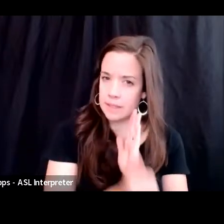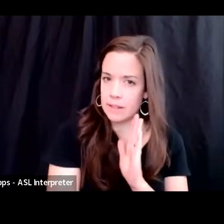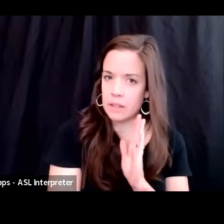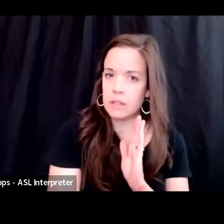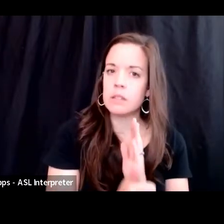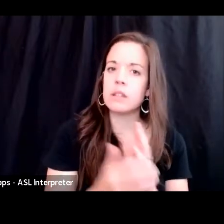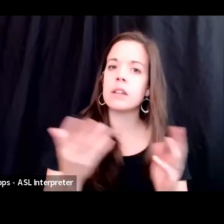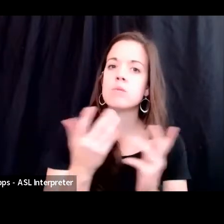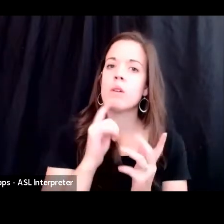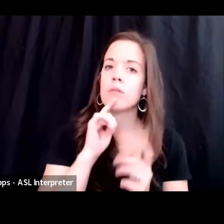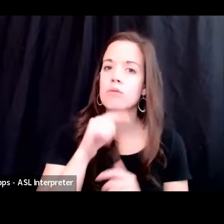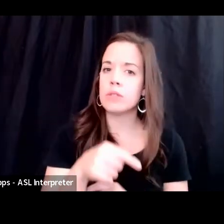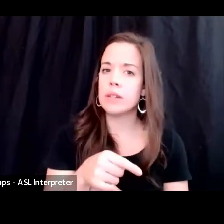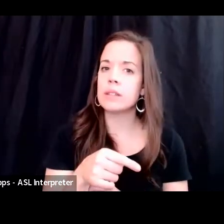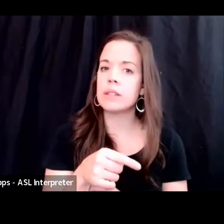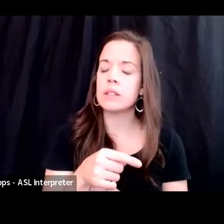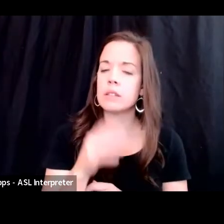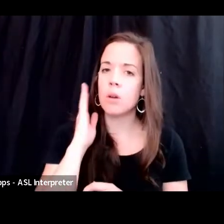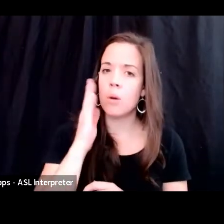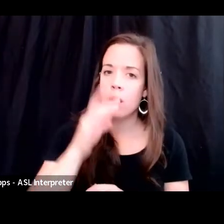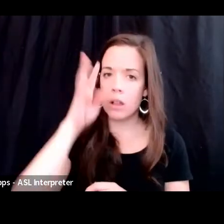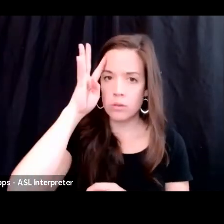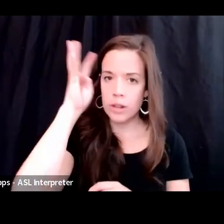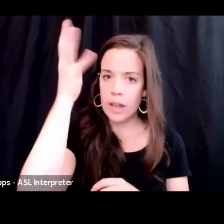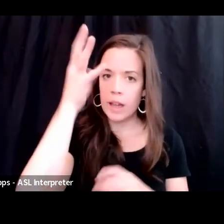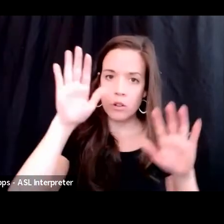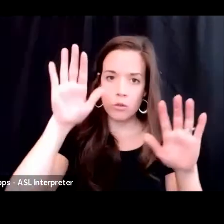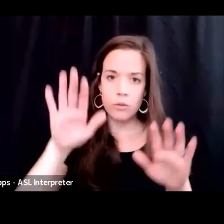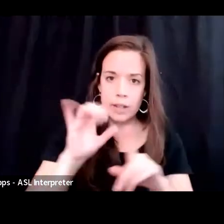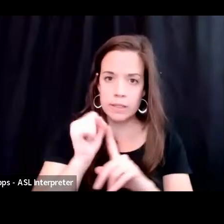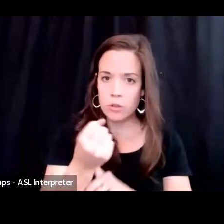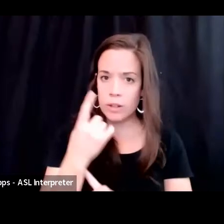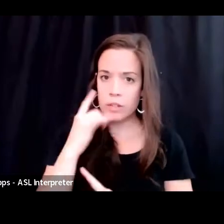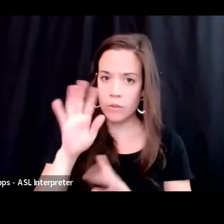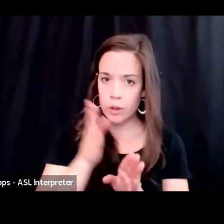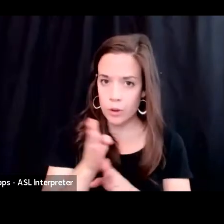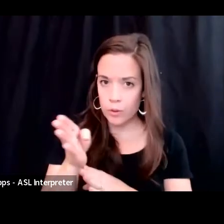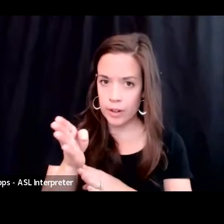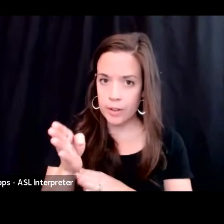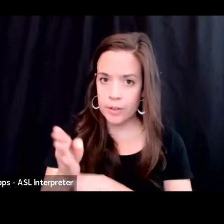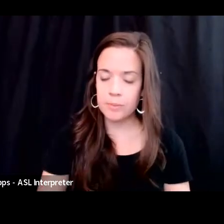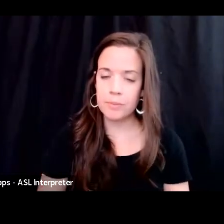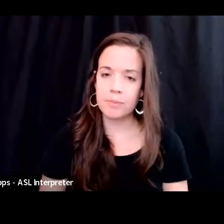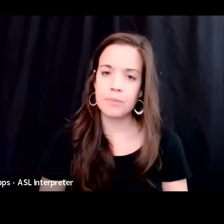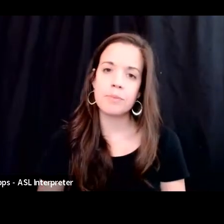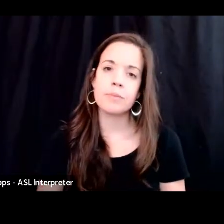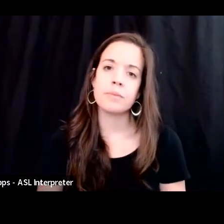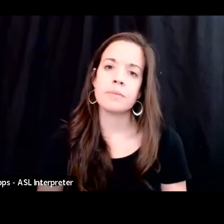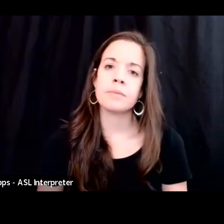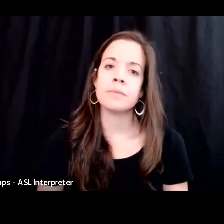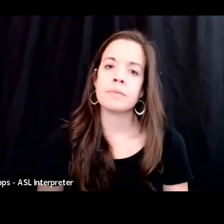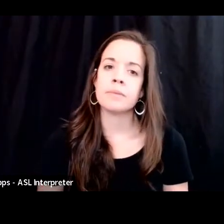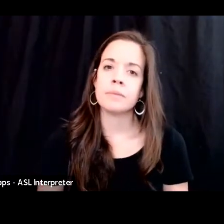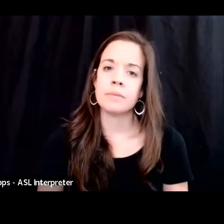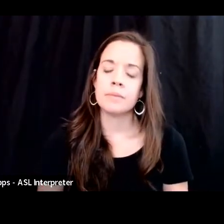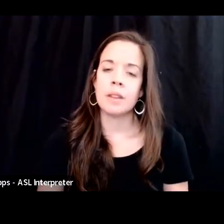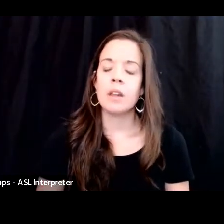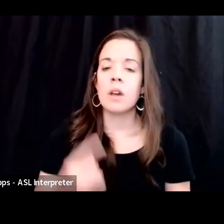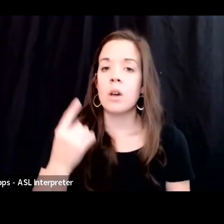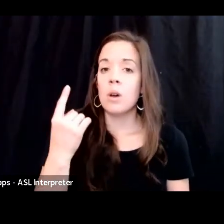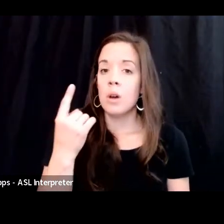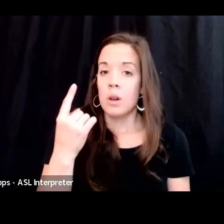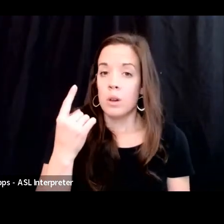create a great situation for your career. One advantage I had